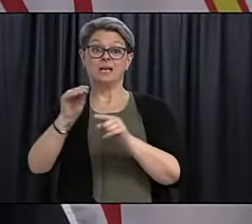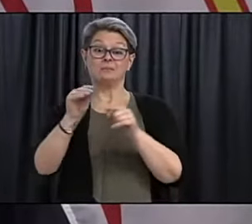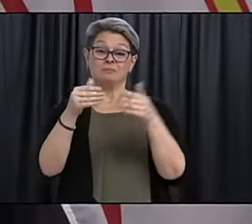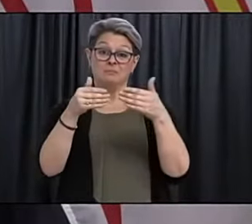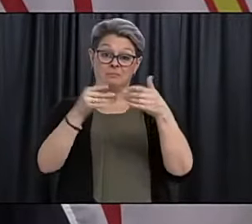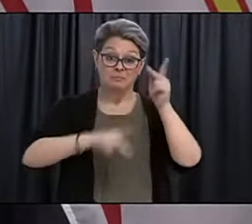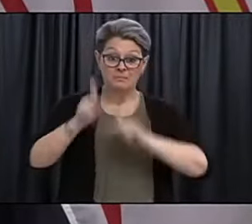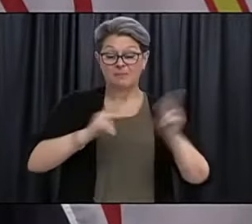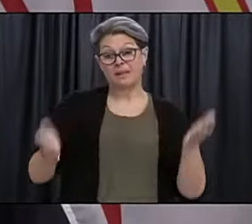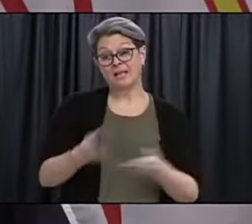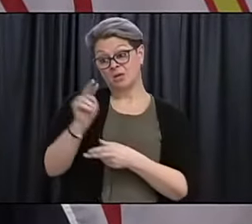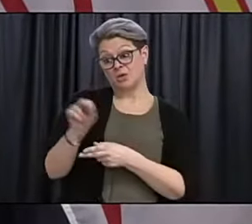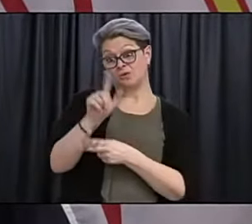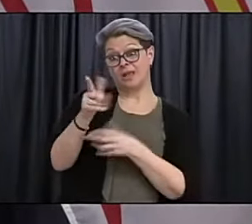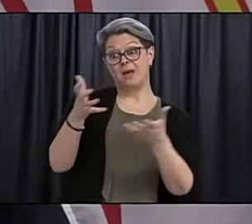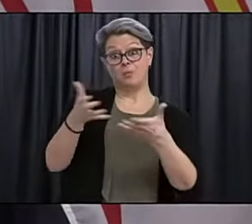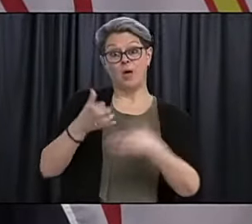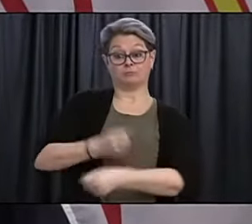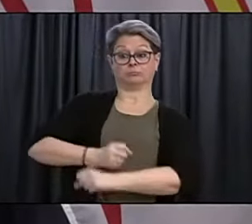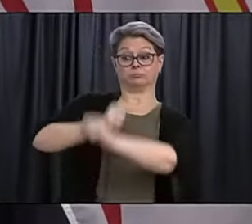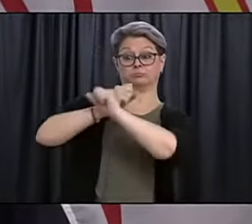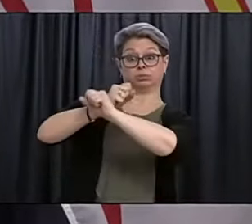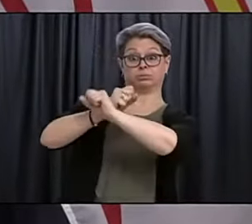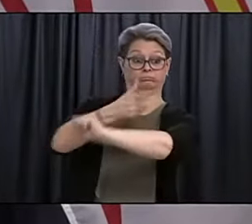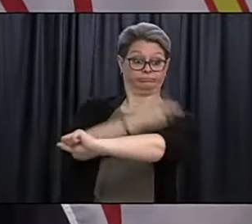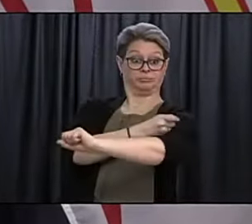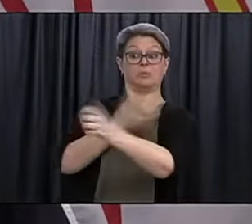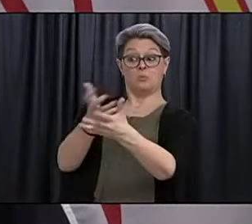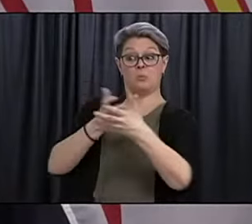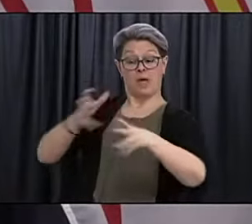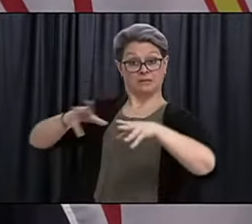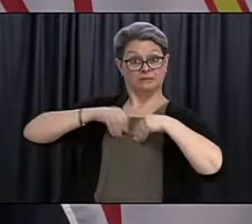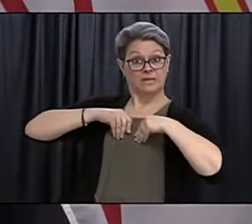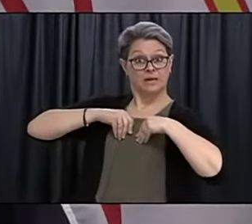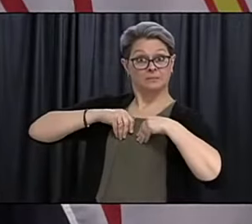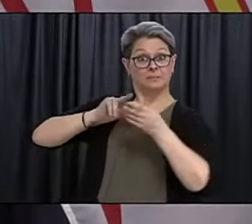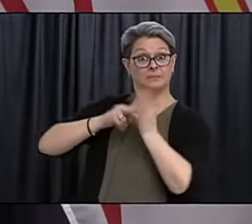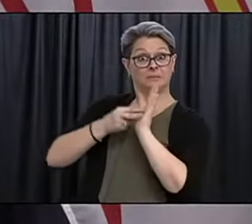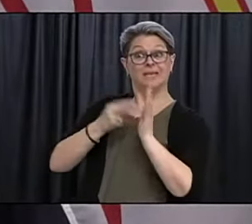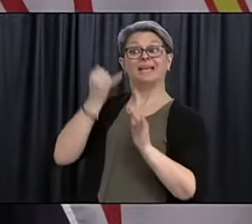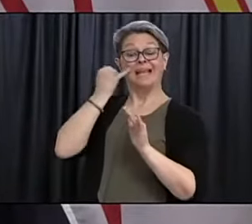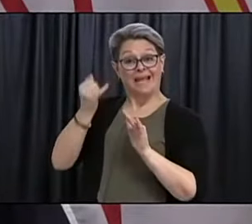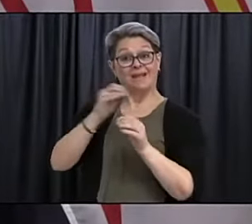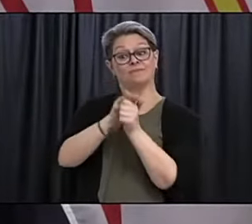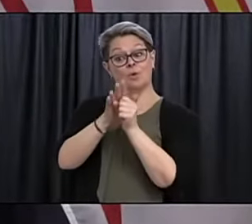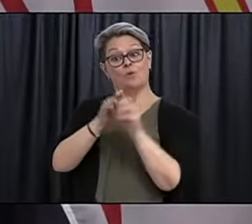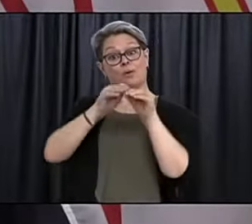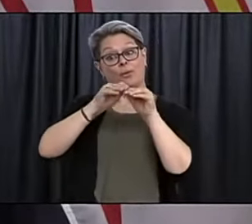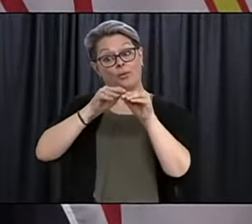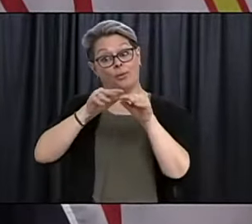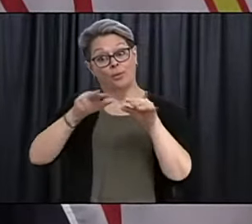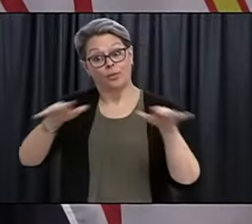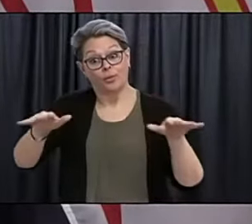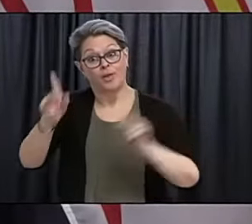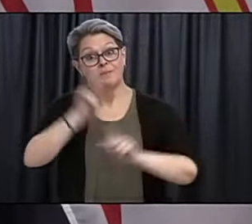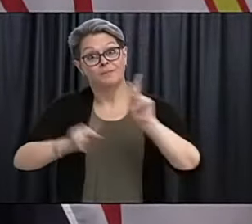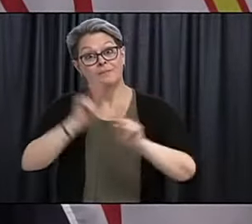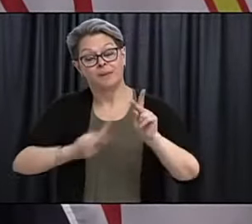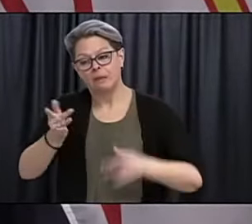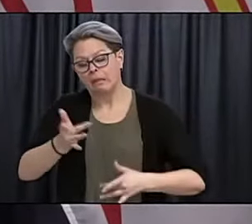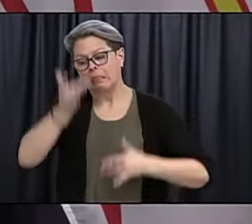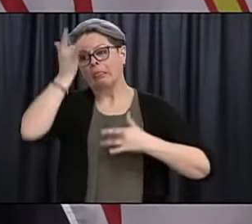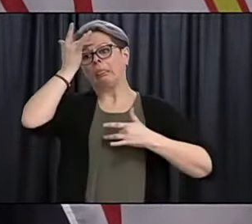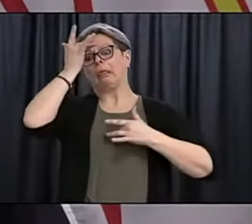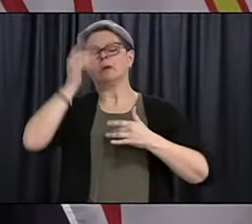uh, against severe disease, well, that says, okay, even if, if this virus gets out there, uh, you know, people aren't going to get severely